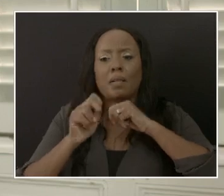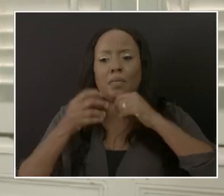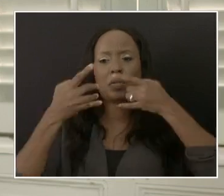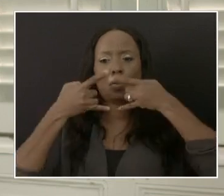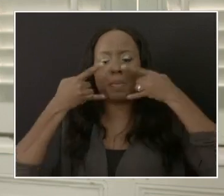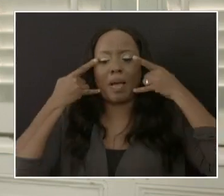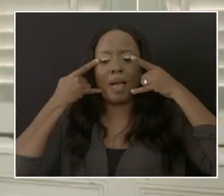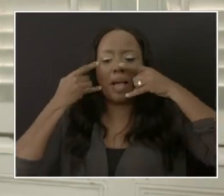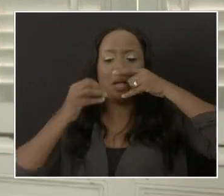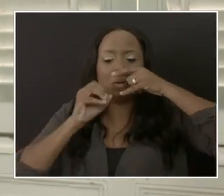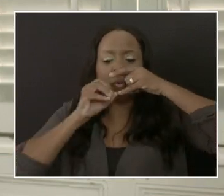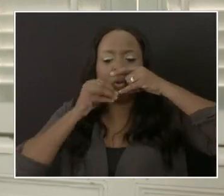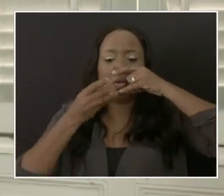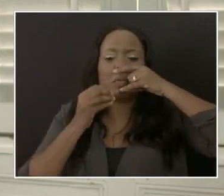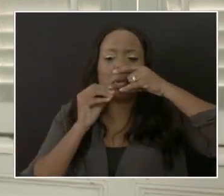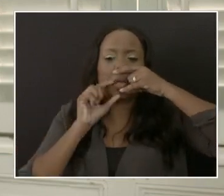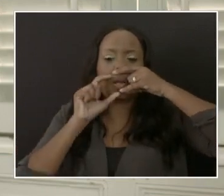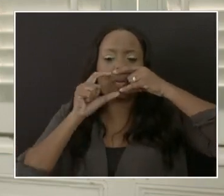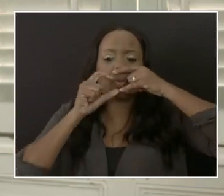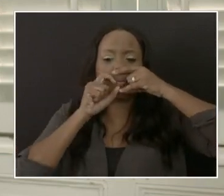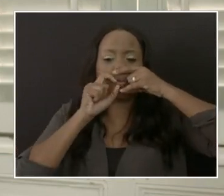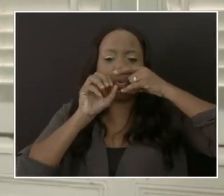cloth mask would work.